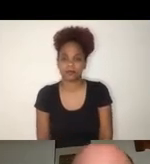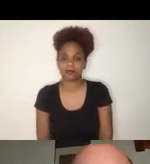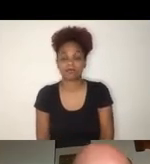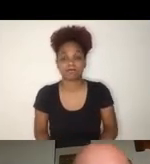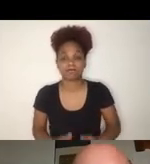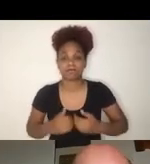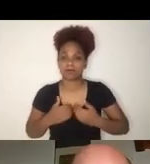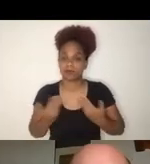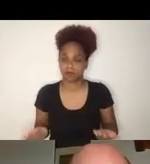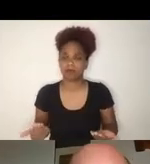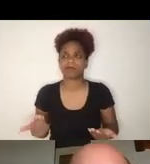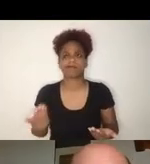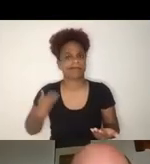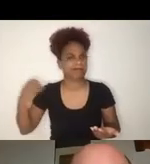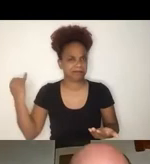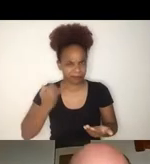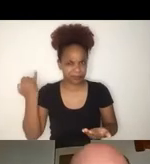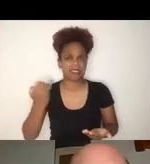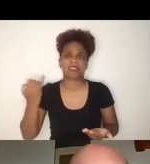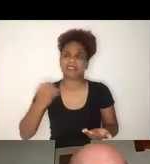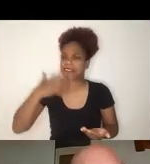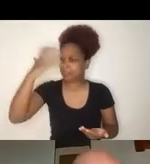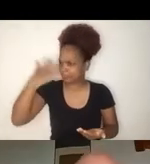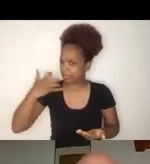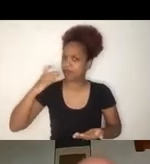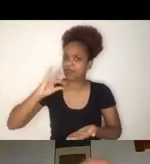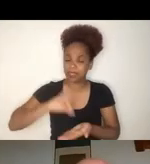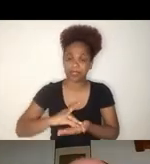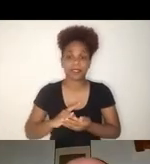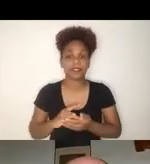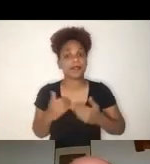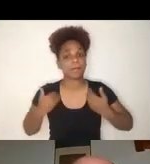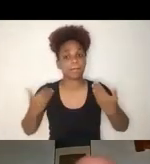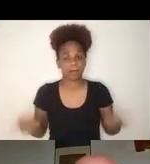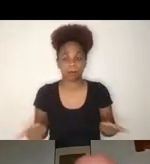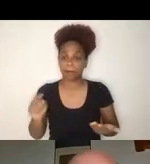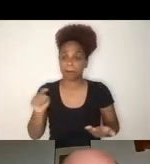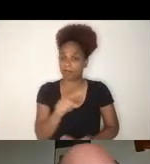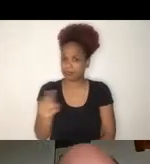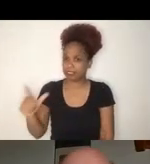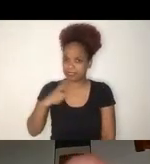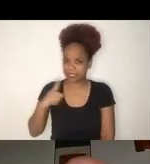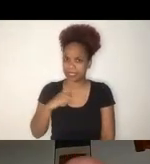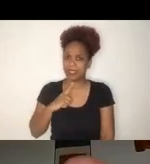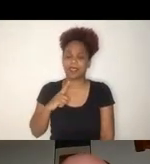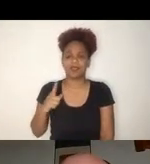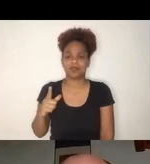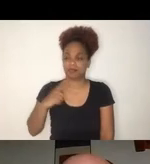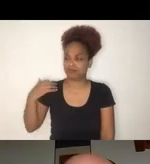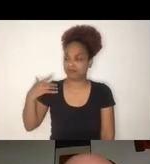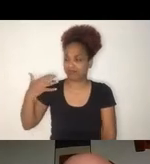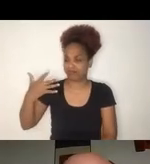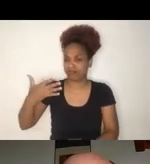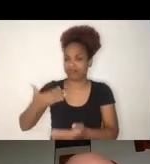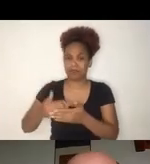And it will have a huge and lasting impact. The situation in